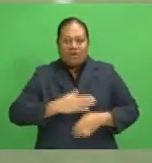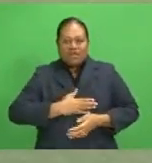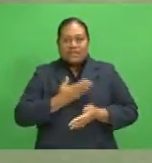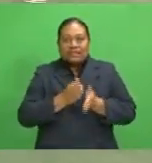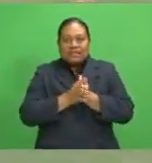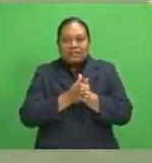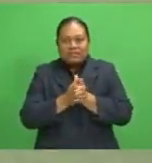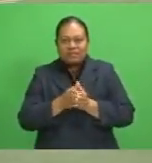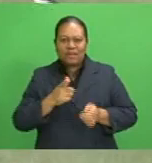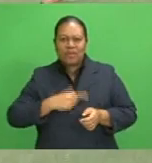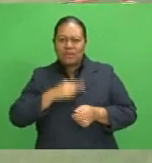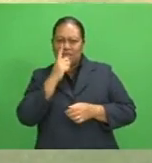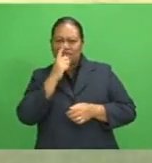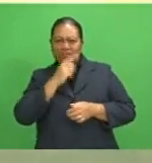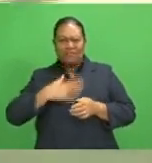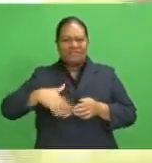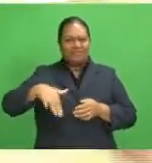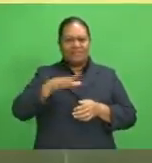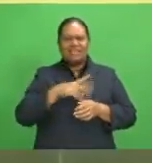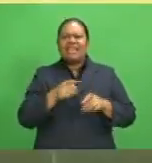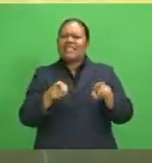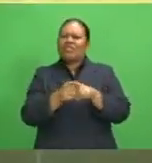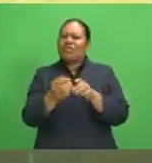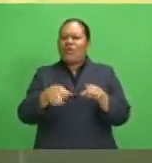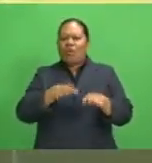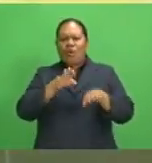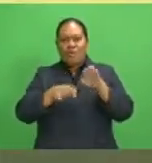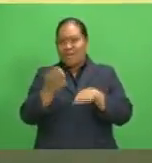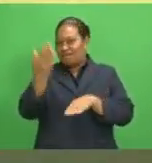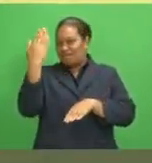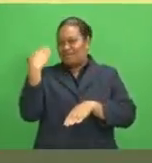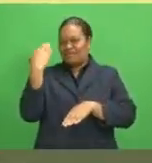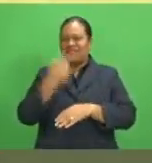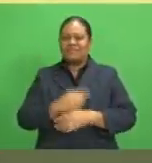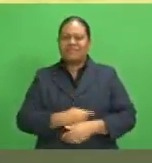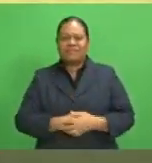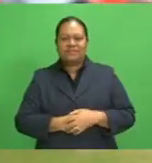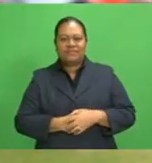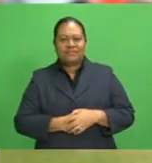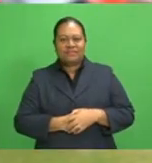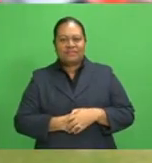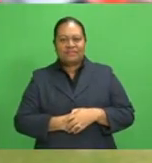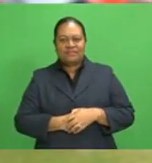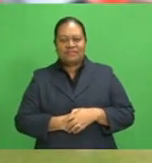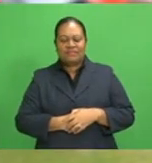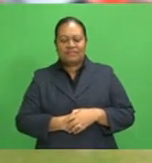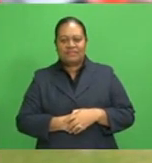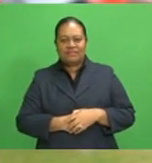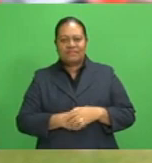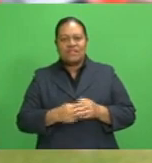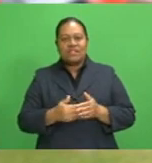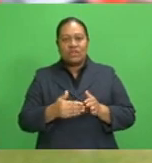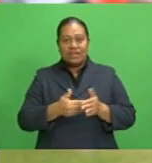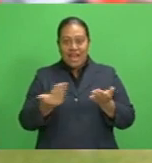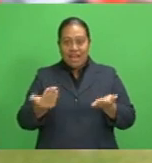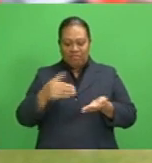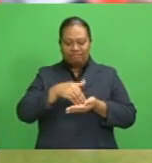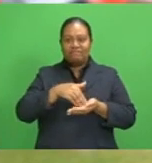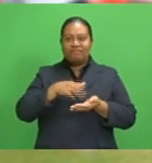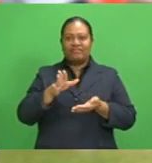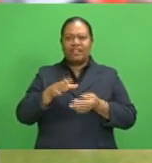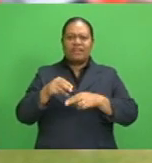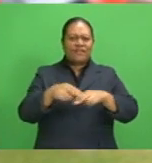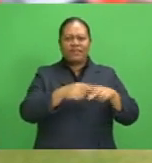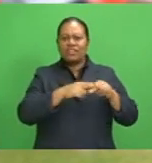sports scene than the quiet last few months. Akwila Thama, FBC Sports. After being accredited today, the Fiji